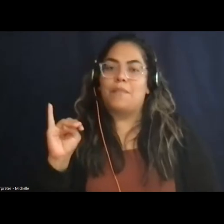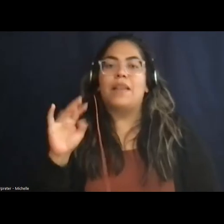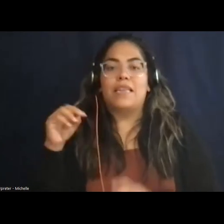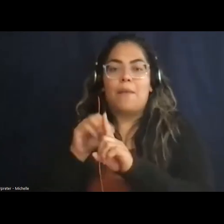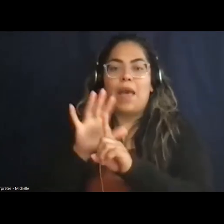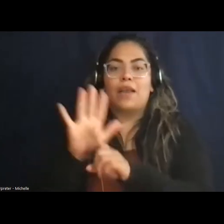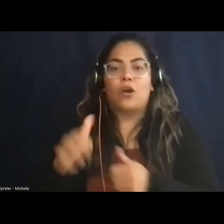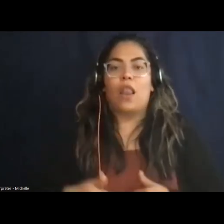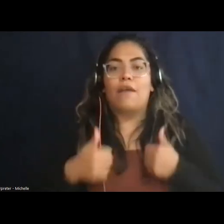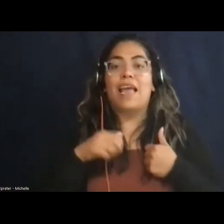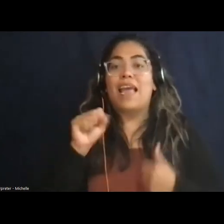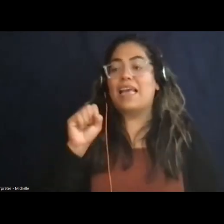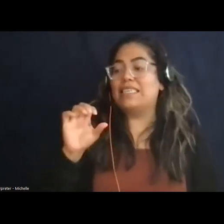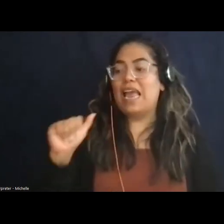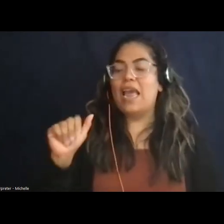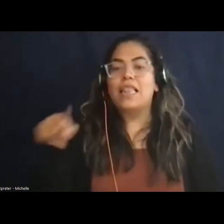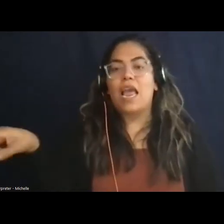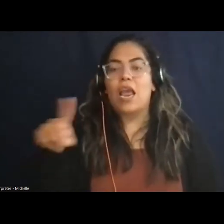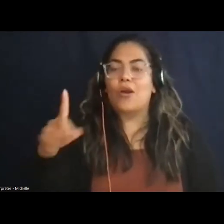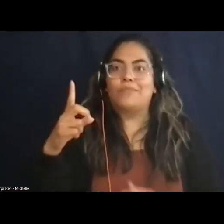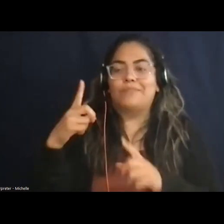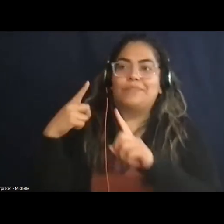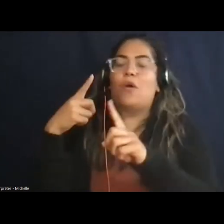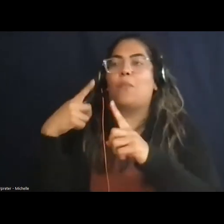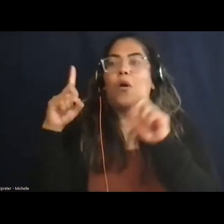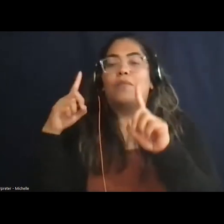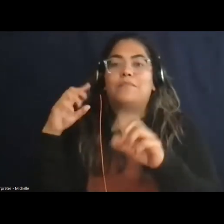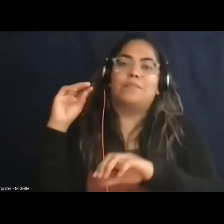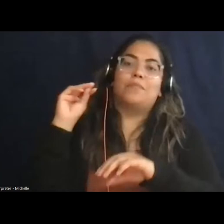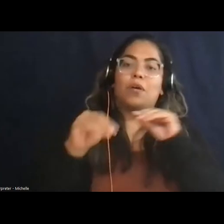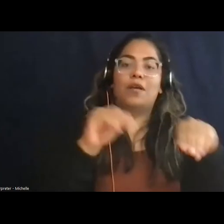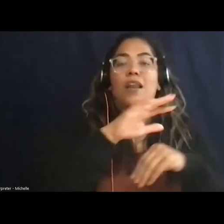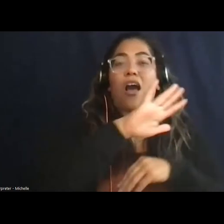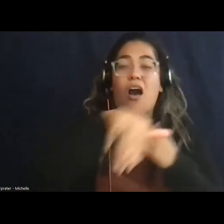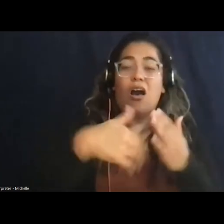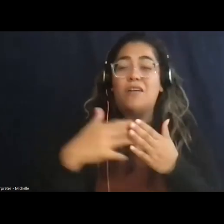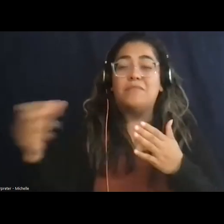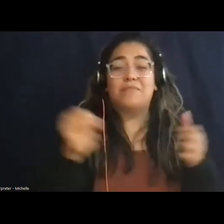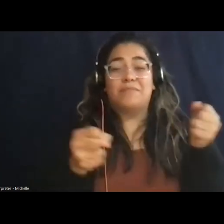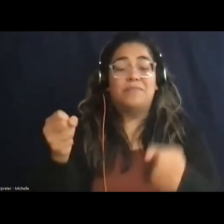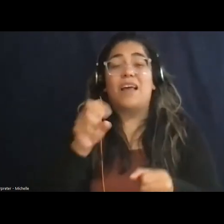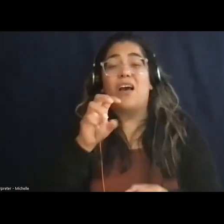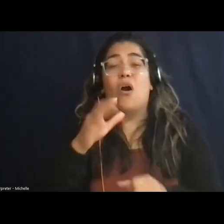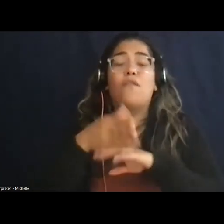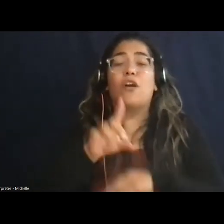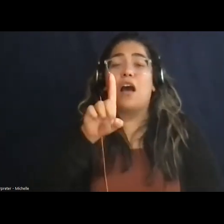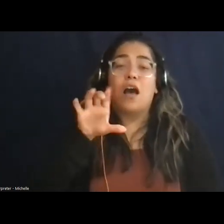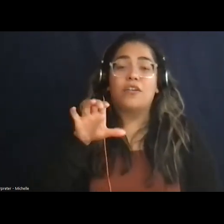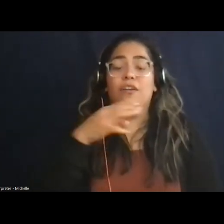SCA recently reached the milestone of placing more than 100,000 members into the field since 1957.